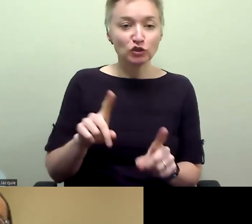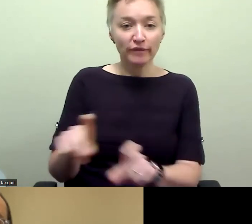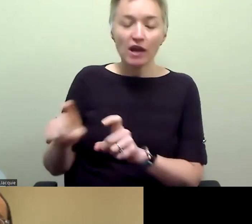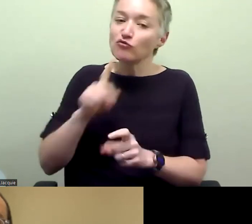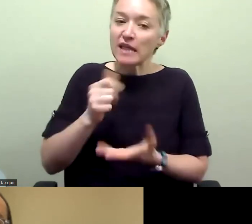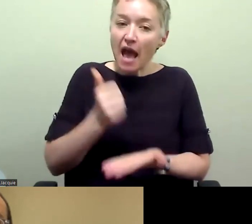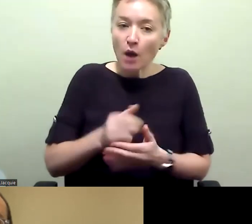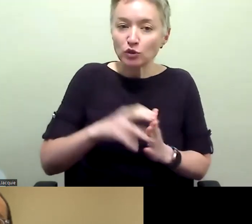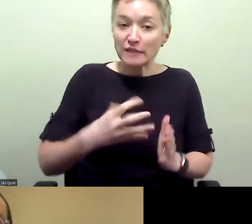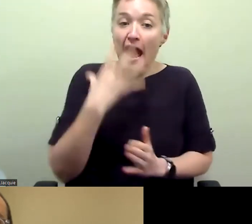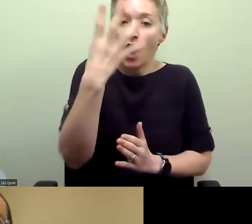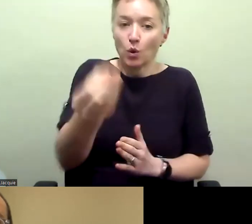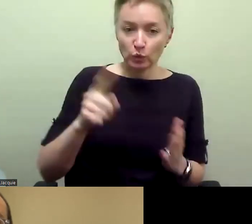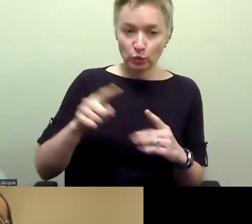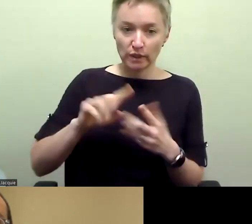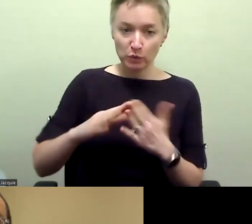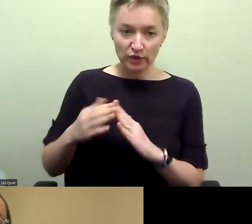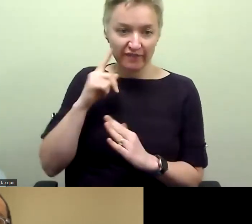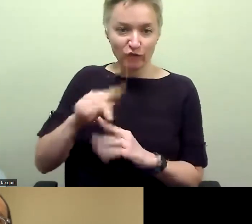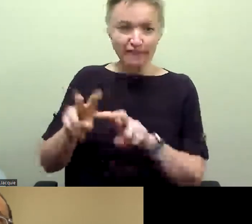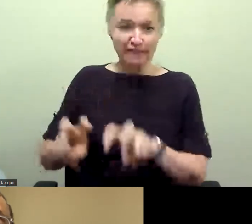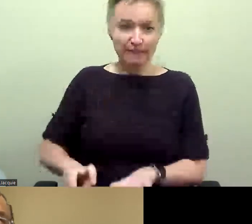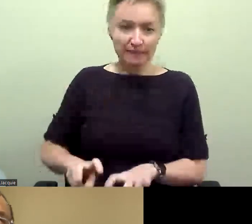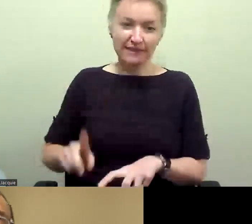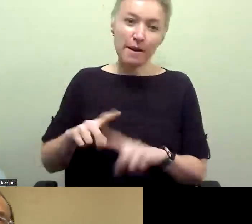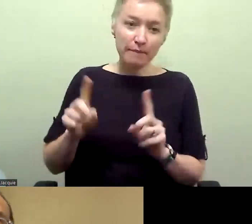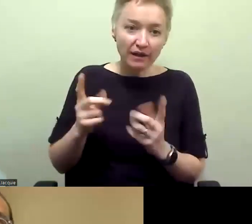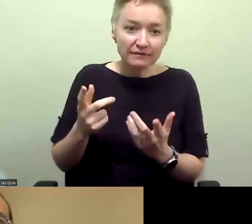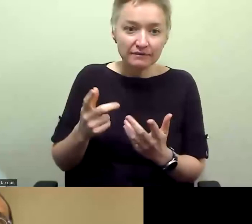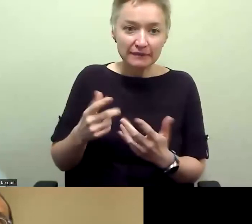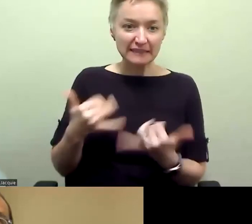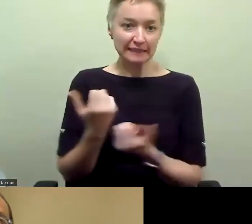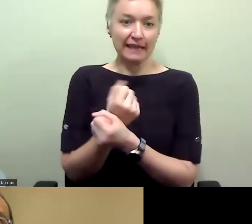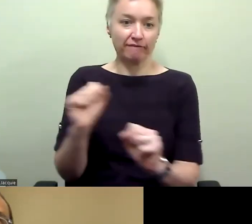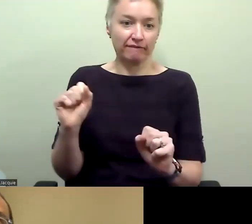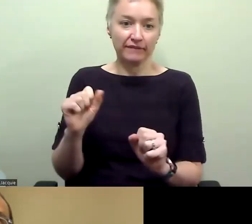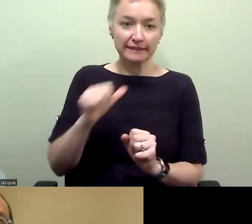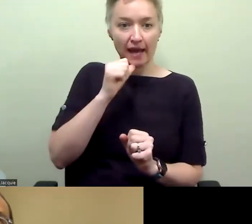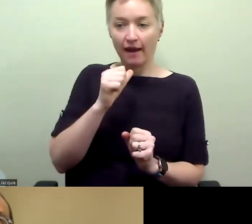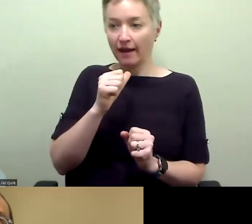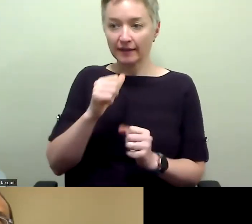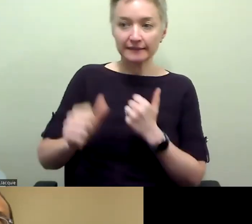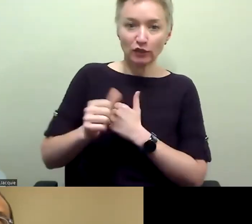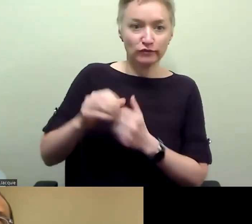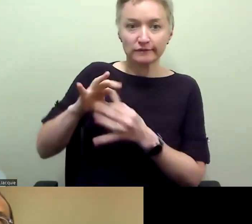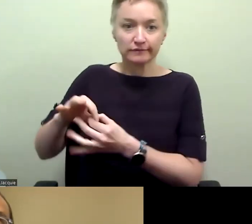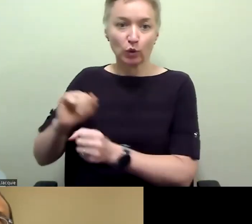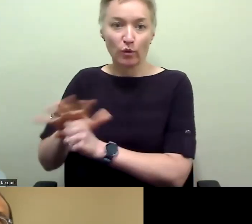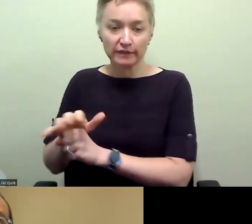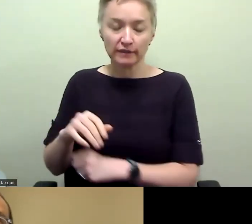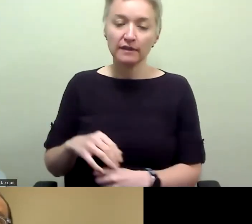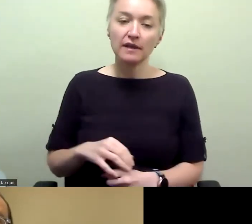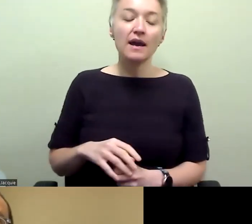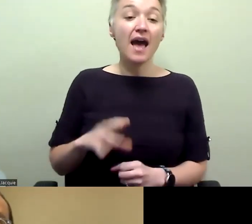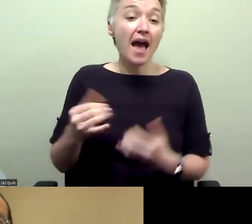um, but without the, the barriers that existed, um, due to COVID. And we found that even now that COVID